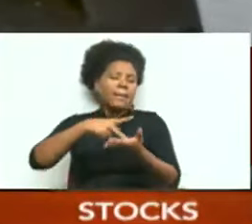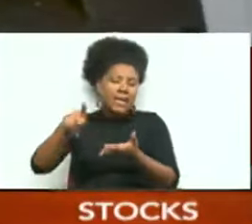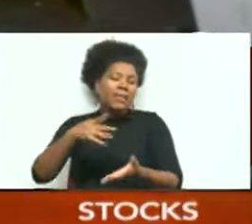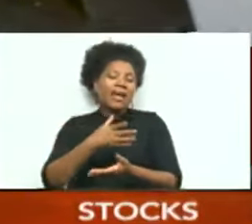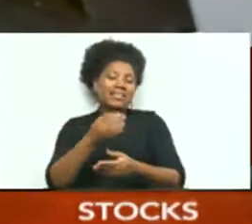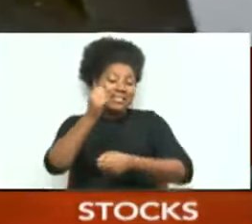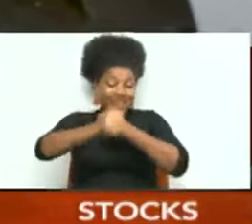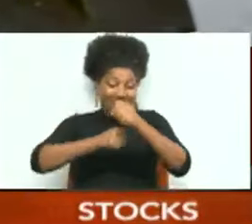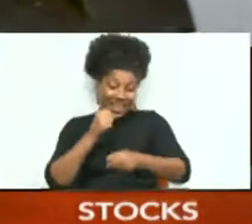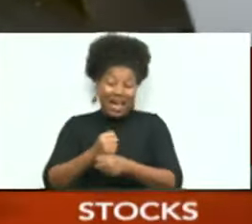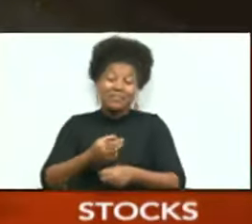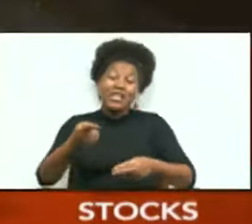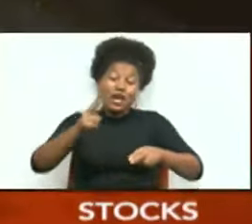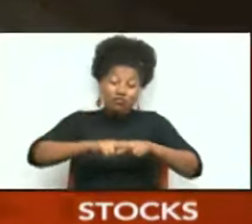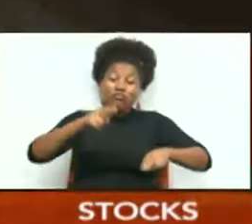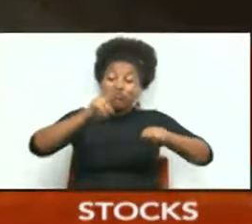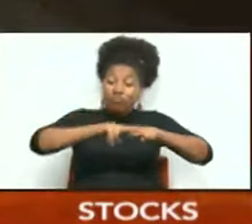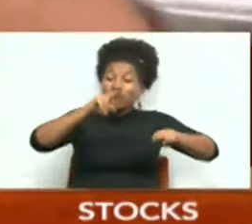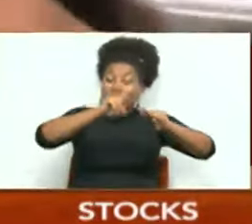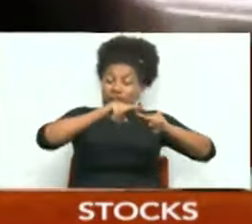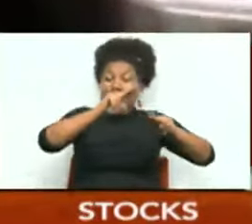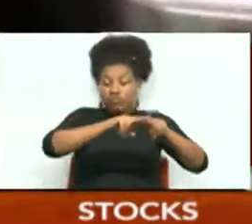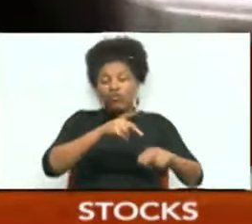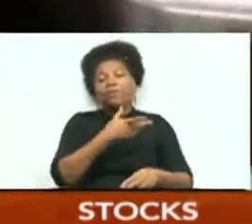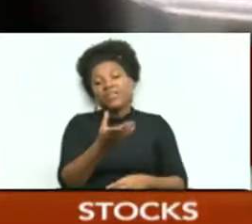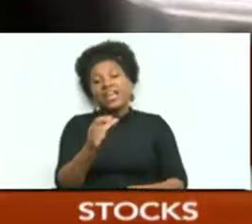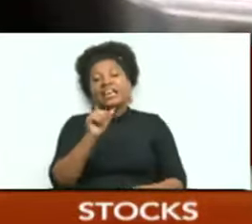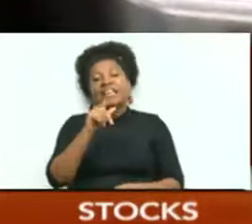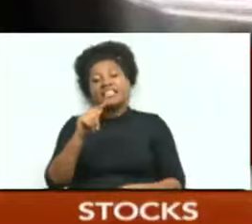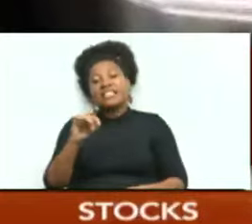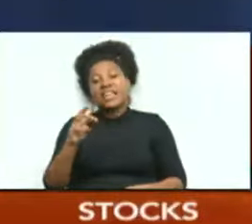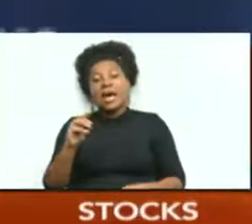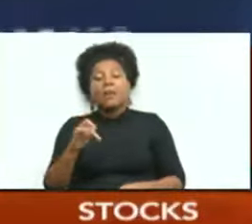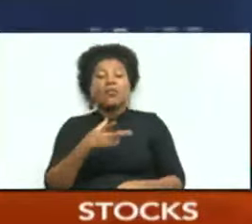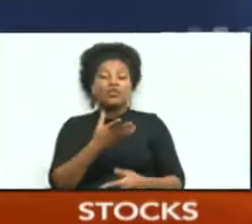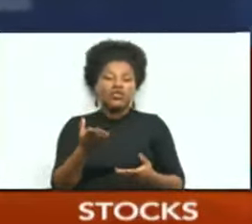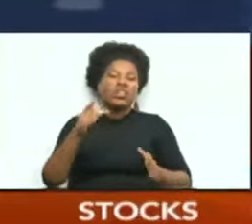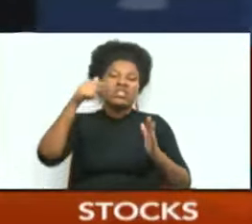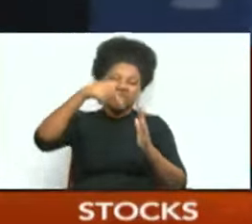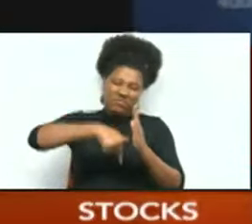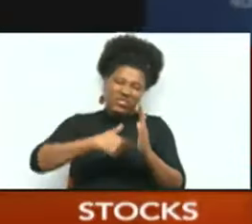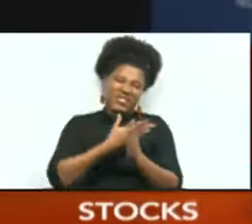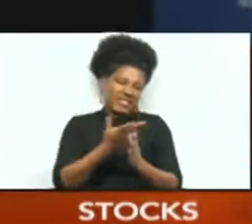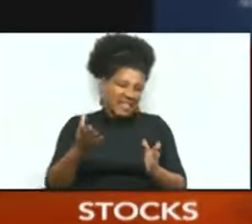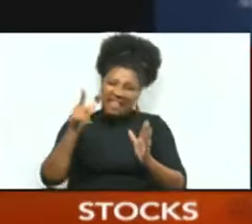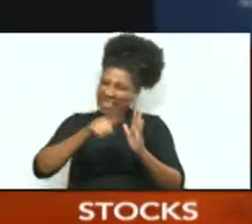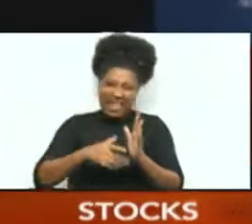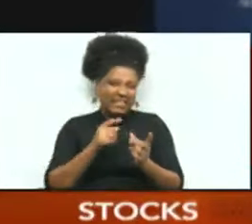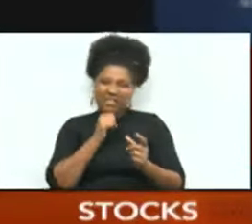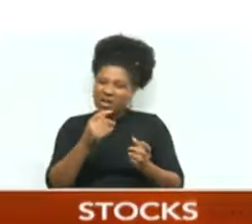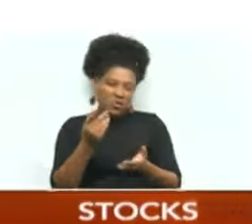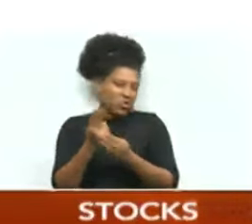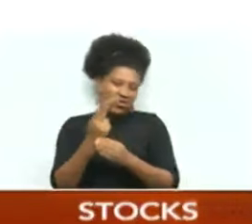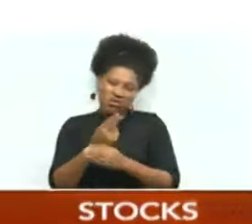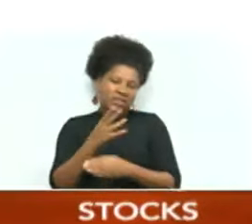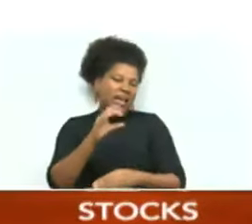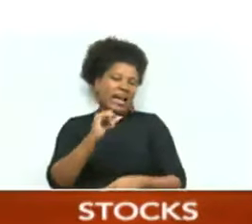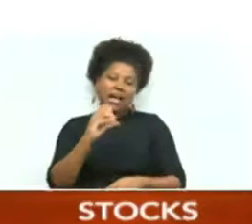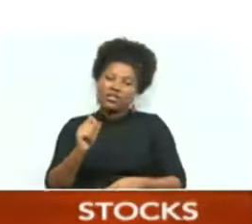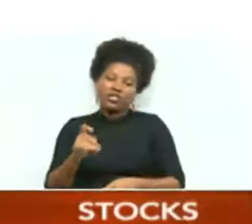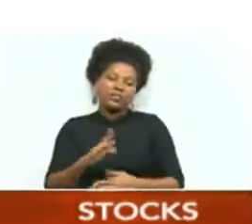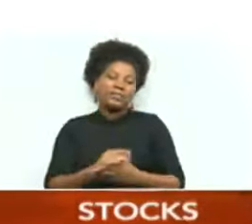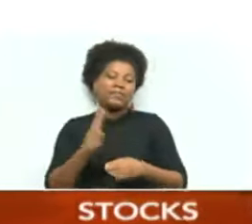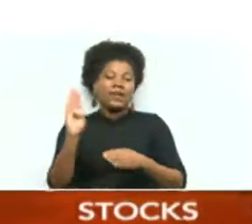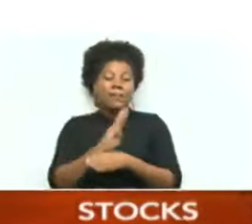was a simultaneous reduction in ATM withdrawals. Visa Christopher, CNT3, Business Watch. Business